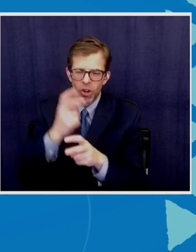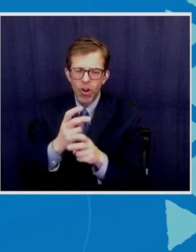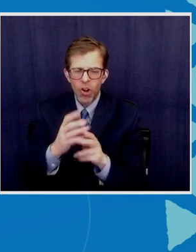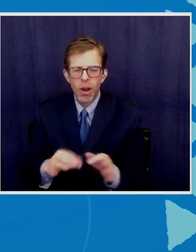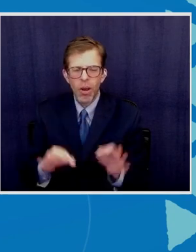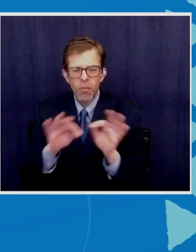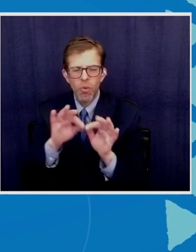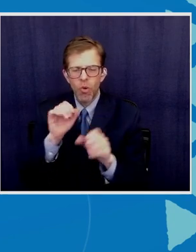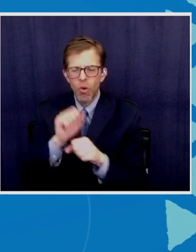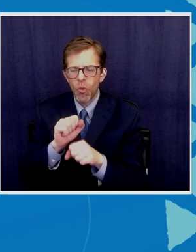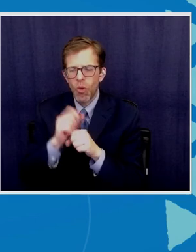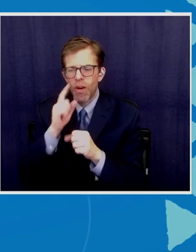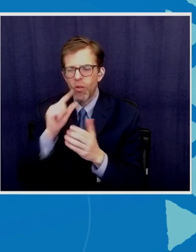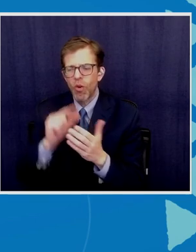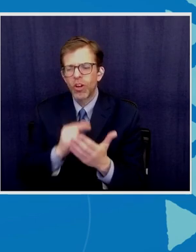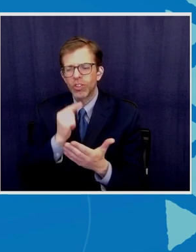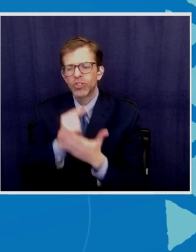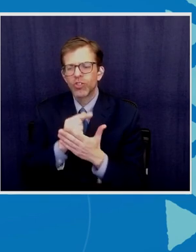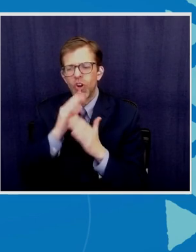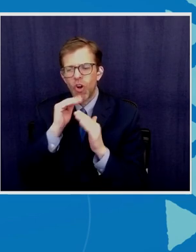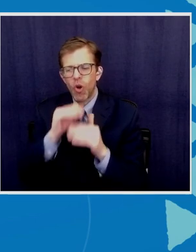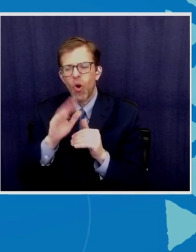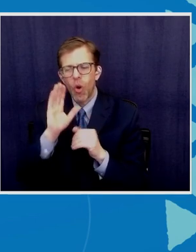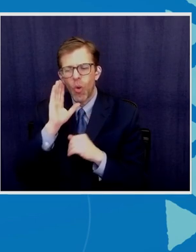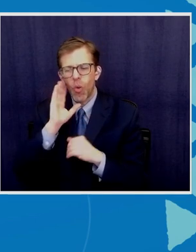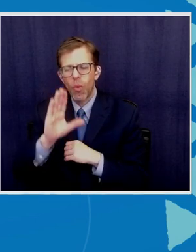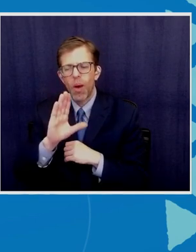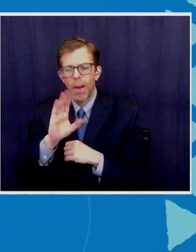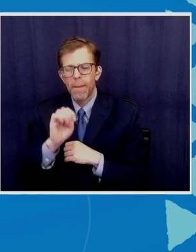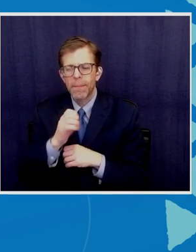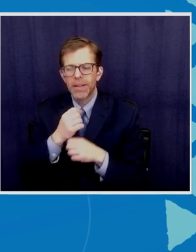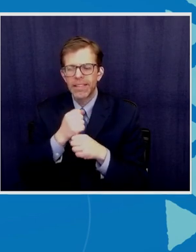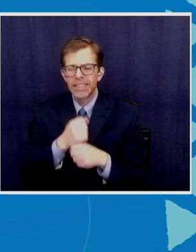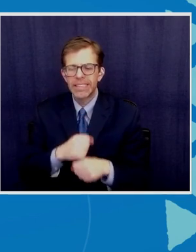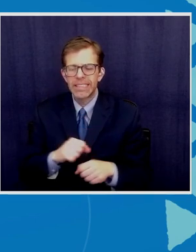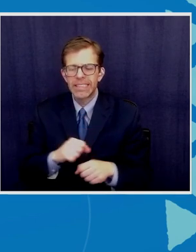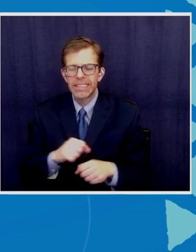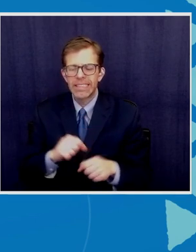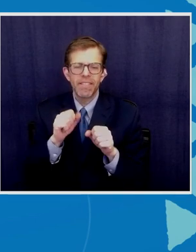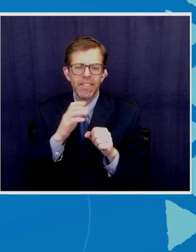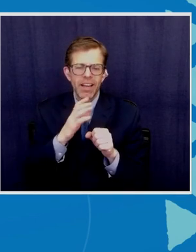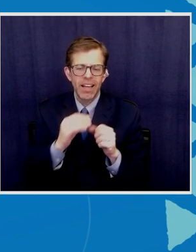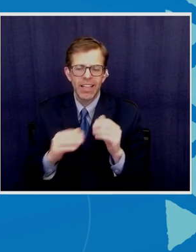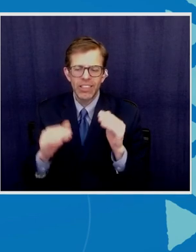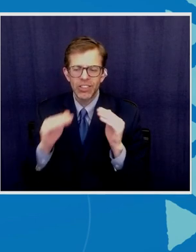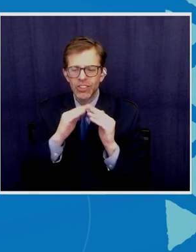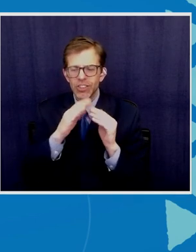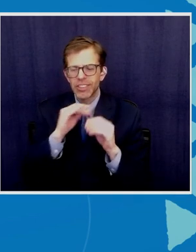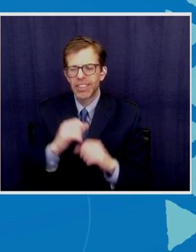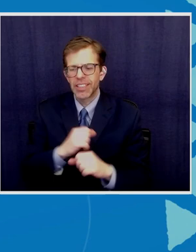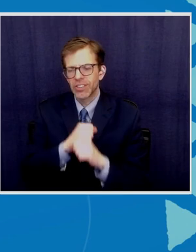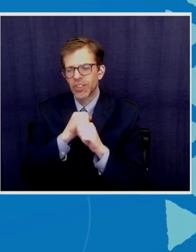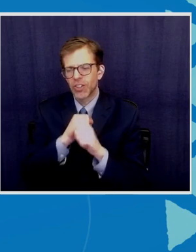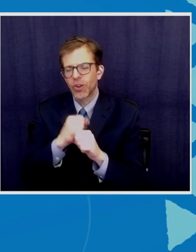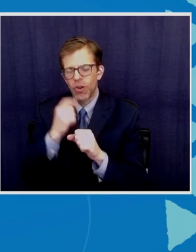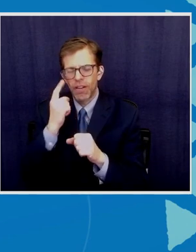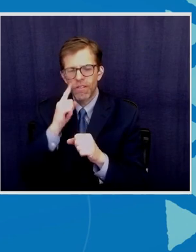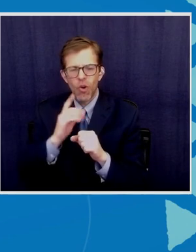ensuring our ocean will be safe, just and secured for our